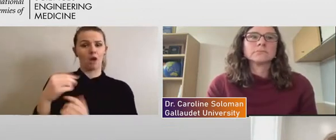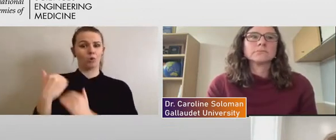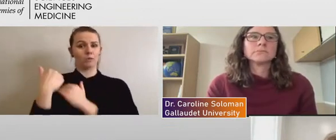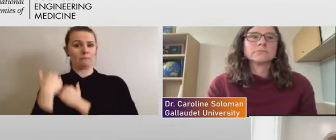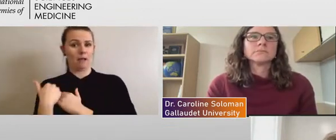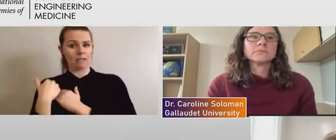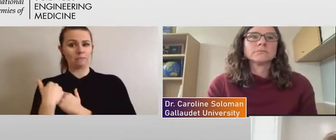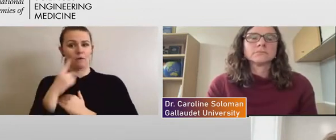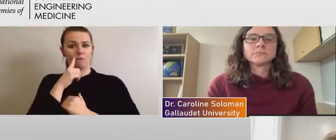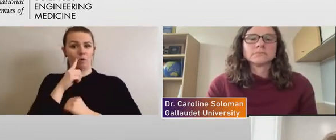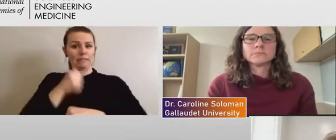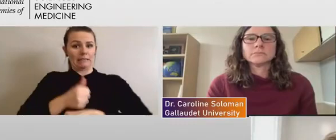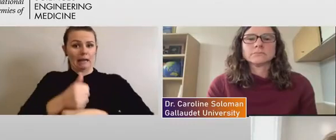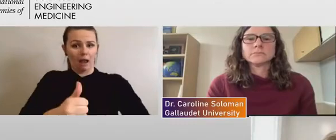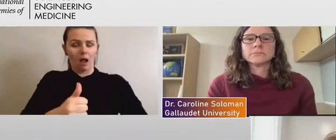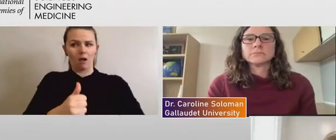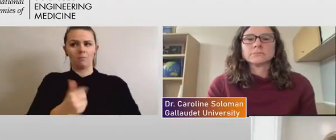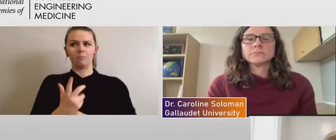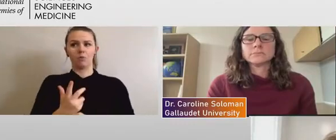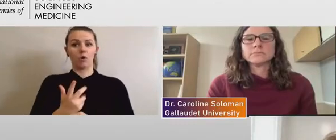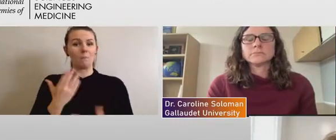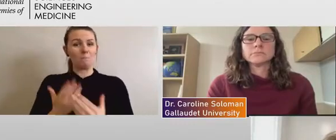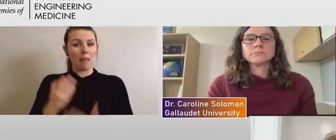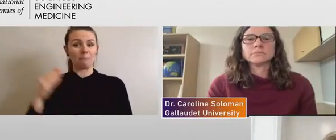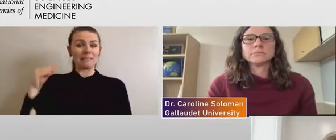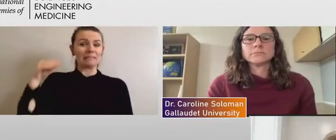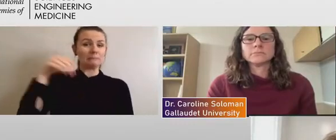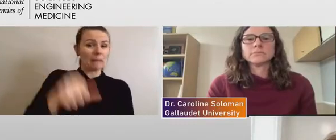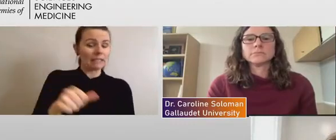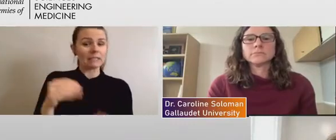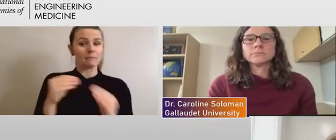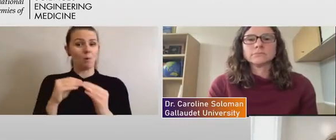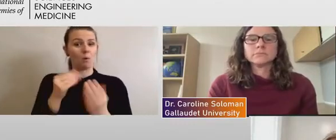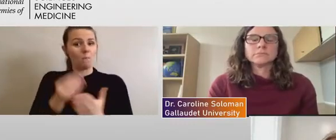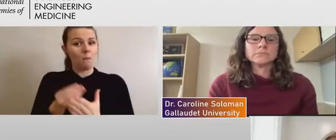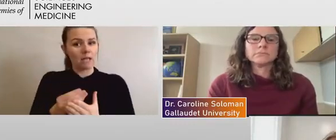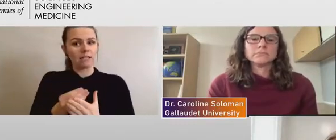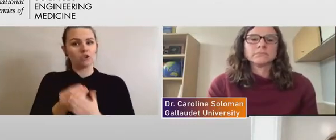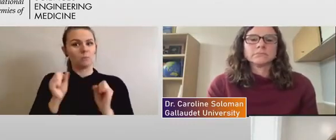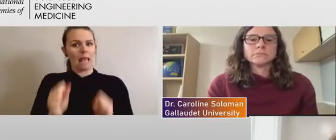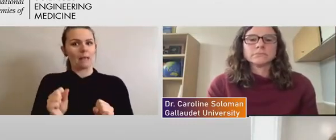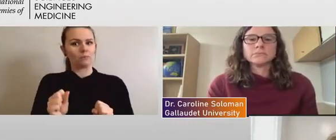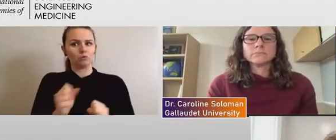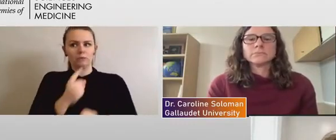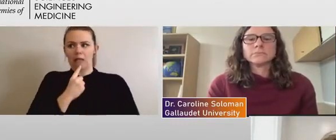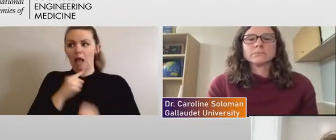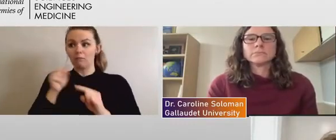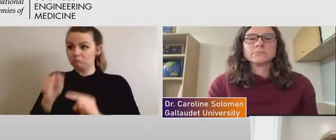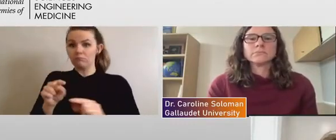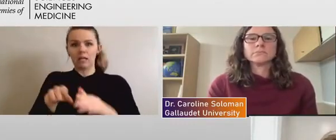the extra dollars to, to make things accessible and universal design. Um,